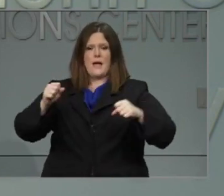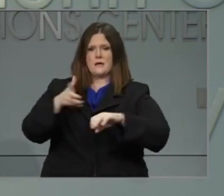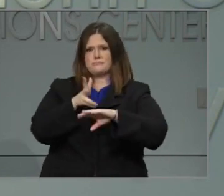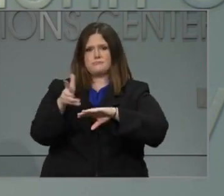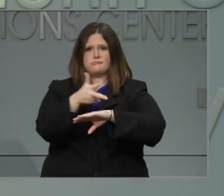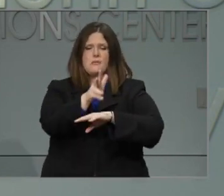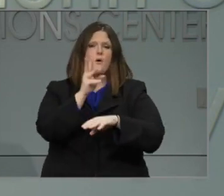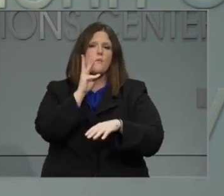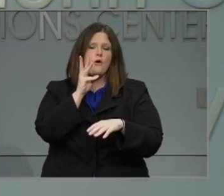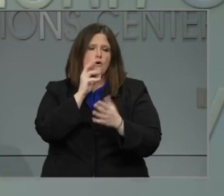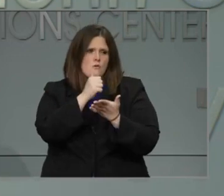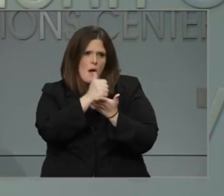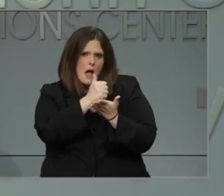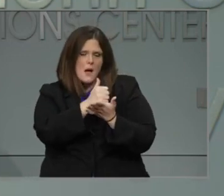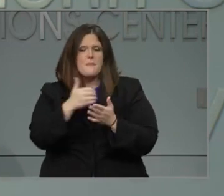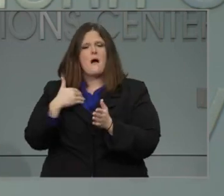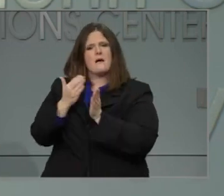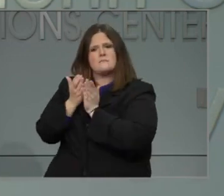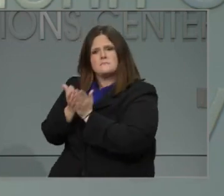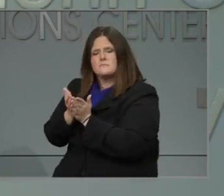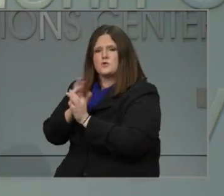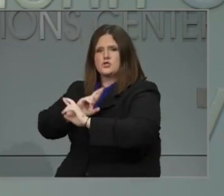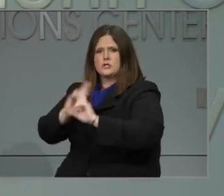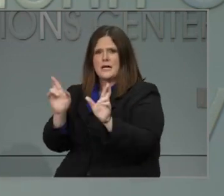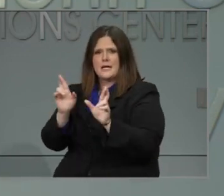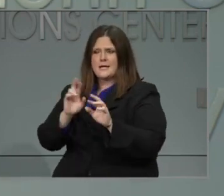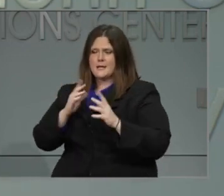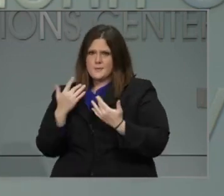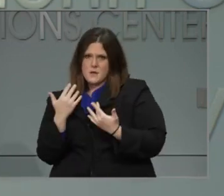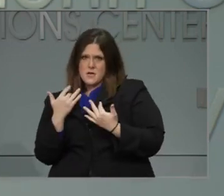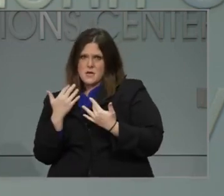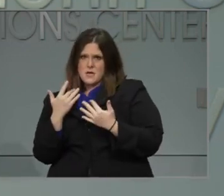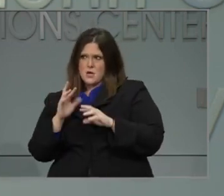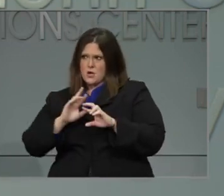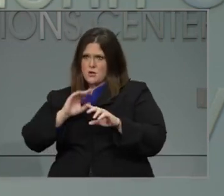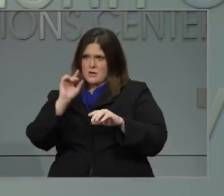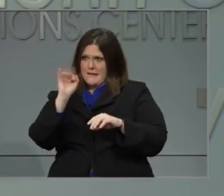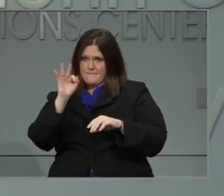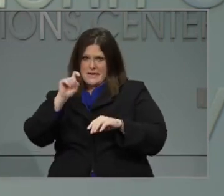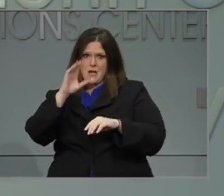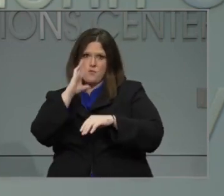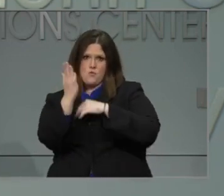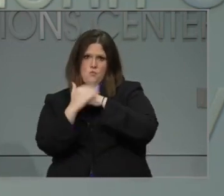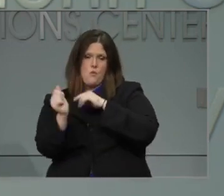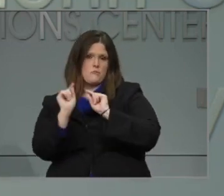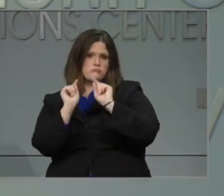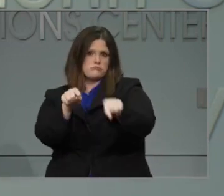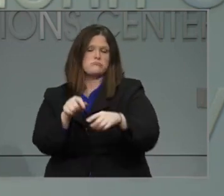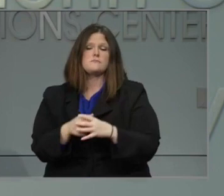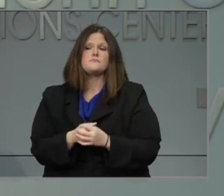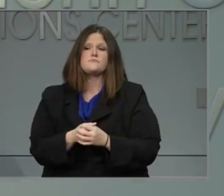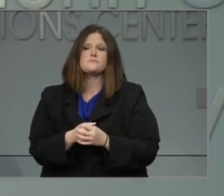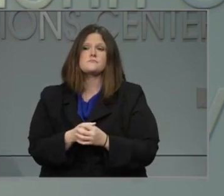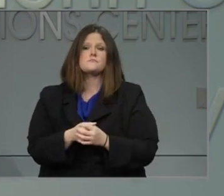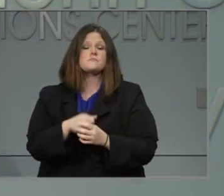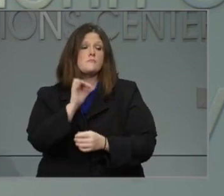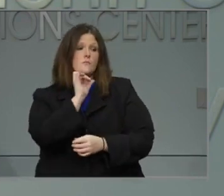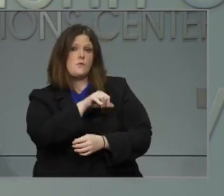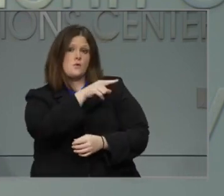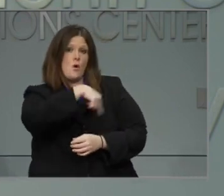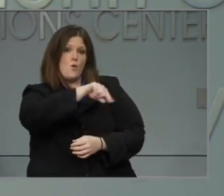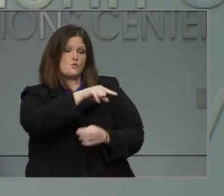ready to respond. Both assets are staged and prepared to deploy. These resources are ready to